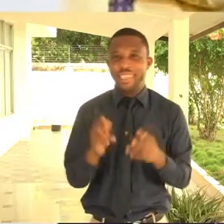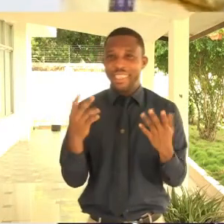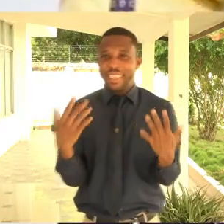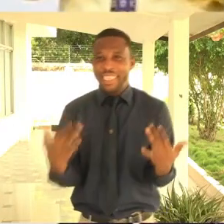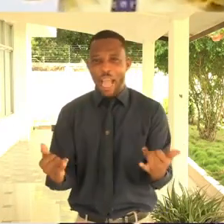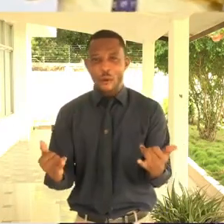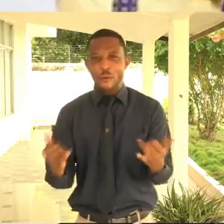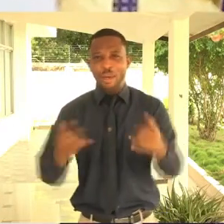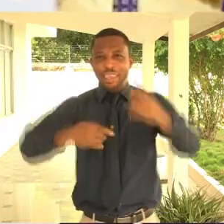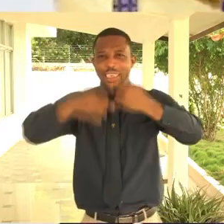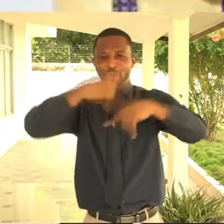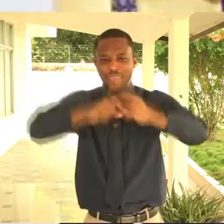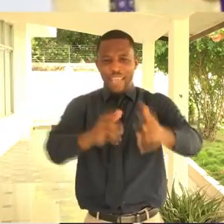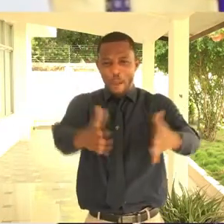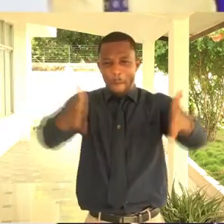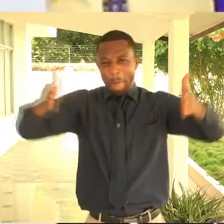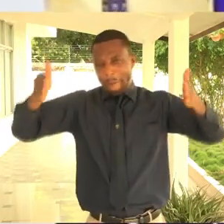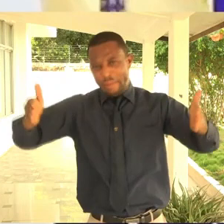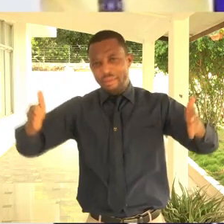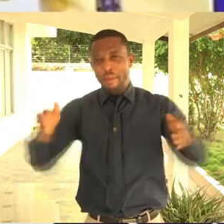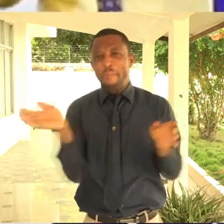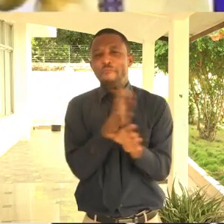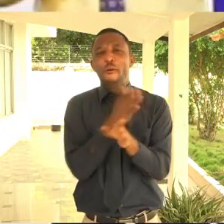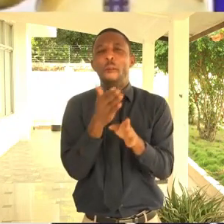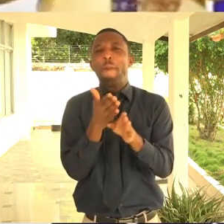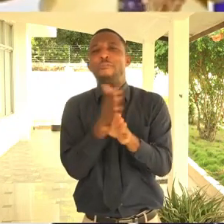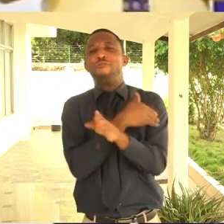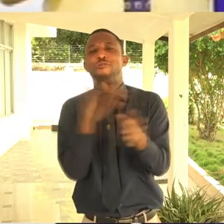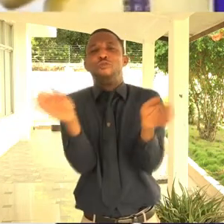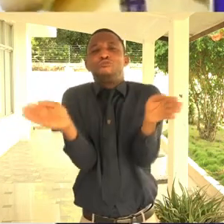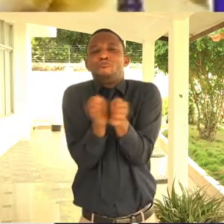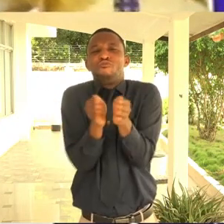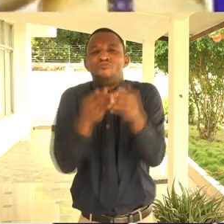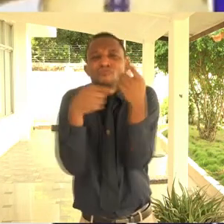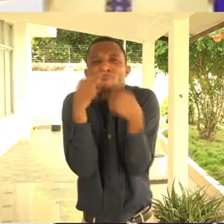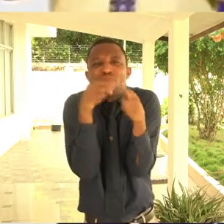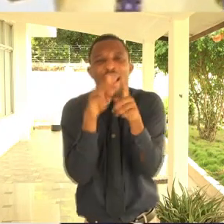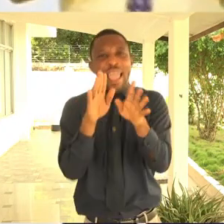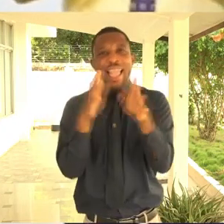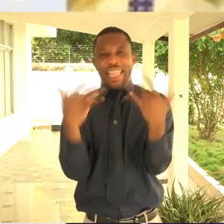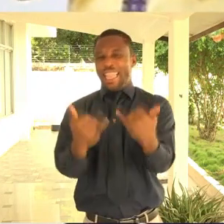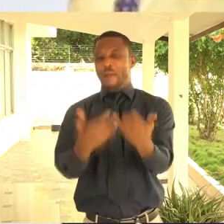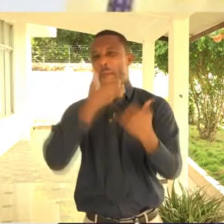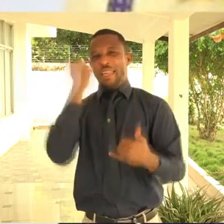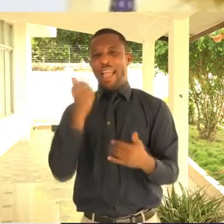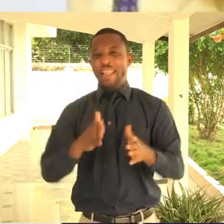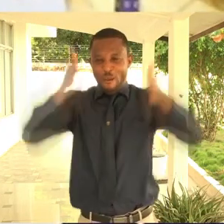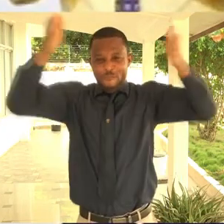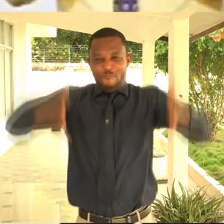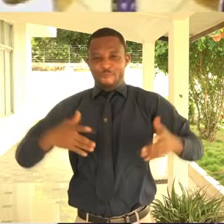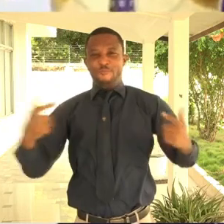once they saw us standing next to the, to the speakers, it is, it was, see, they, they've